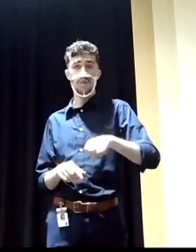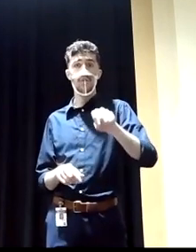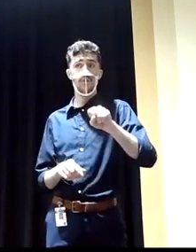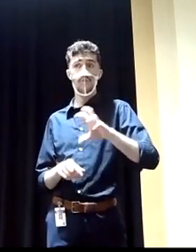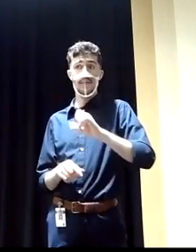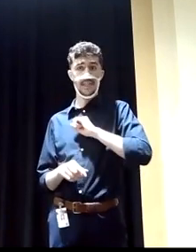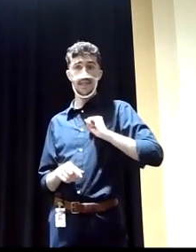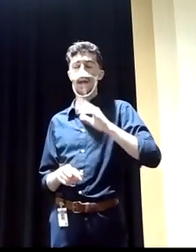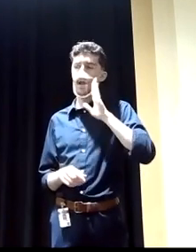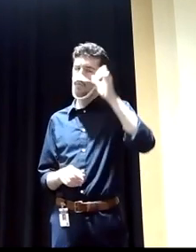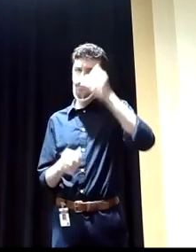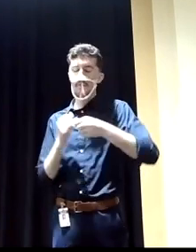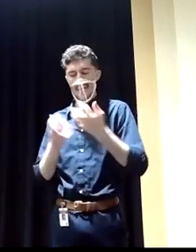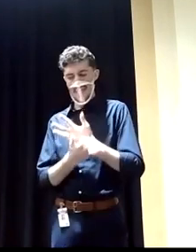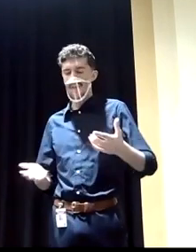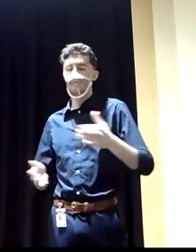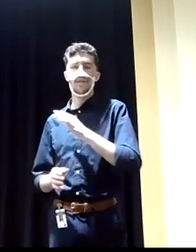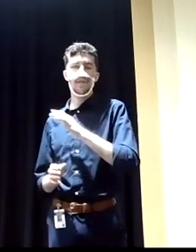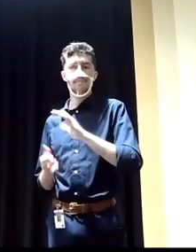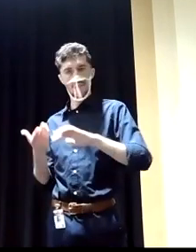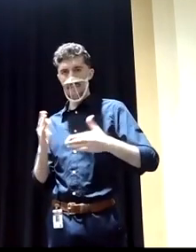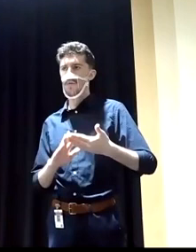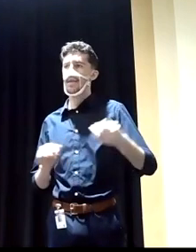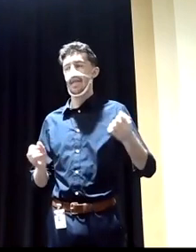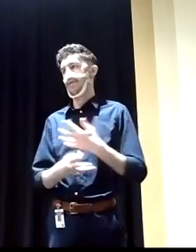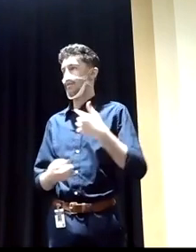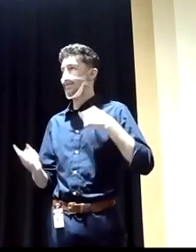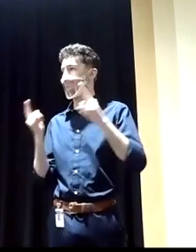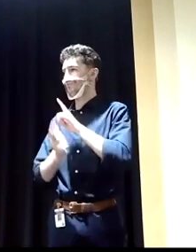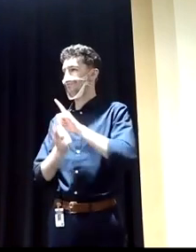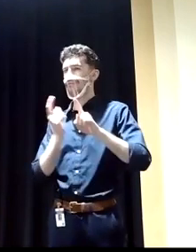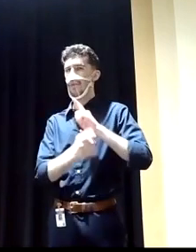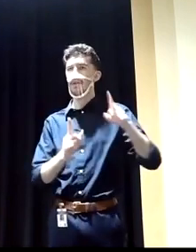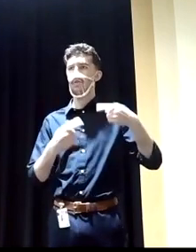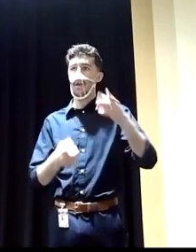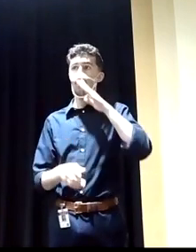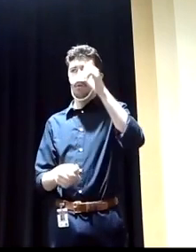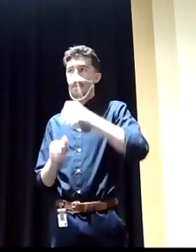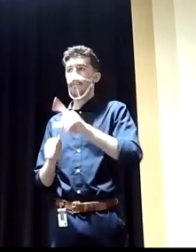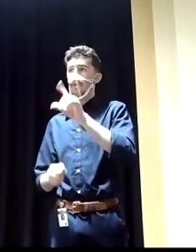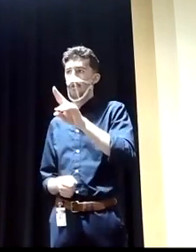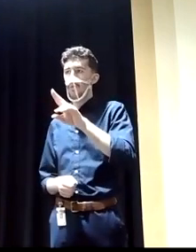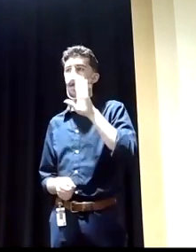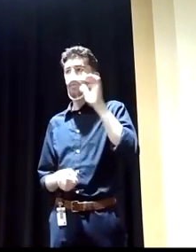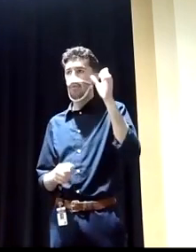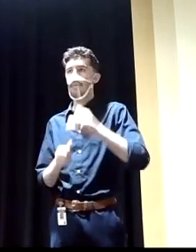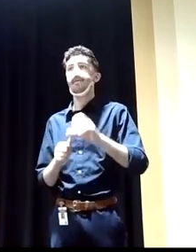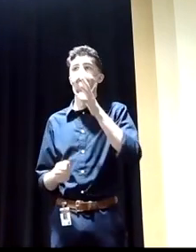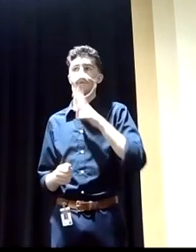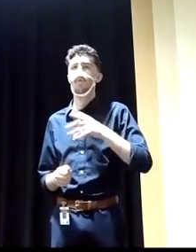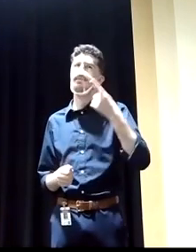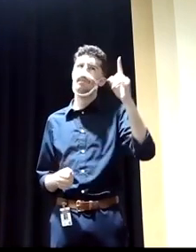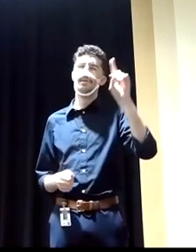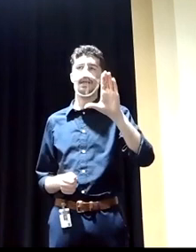community that I have met, every member of this community that I've met. I'll remember Lou and I'll remember the lady up in Clarion